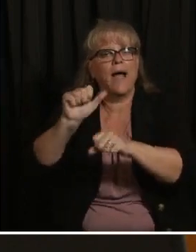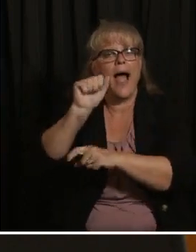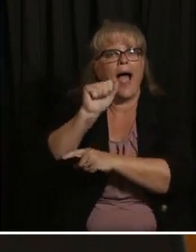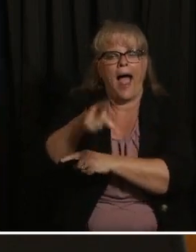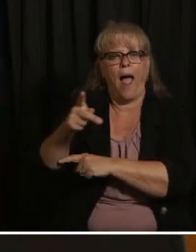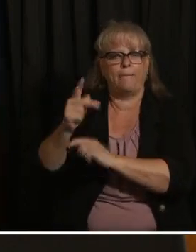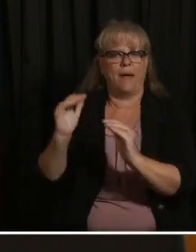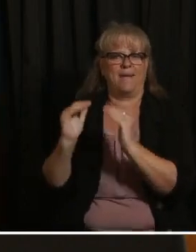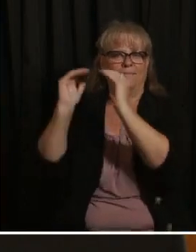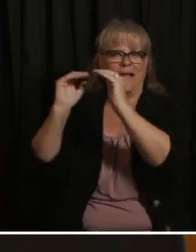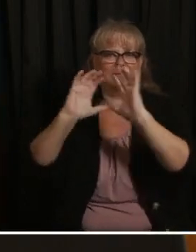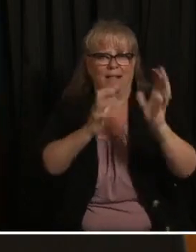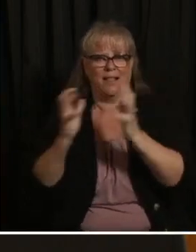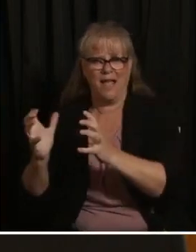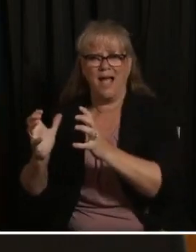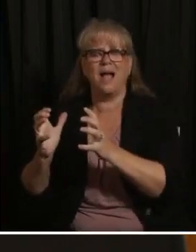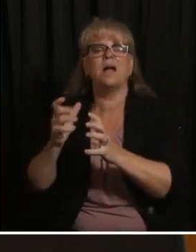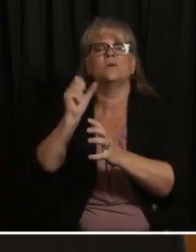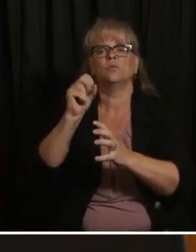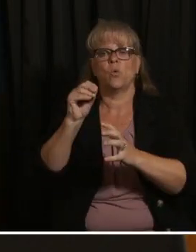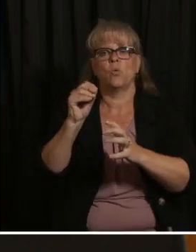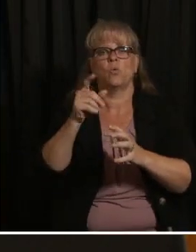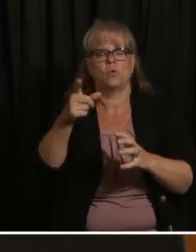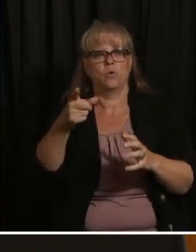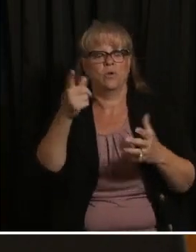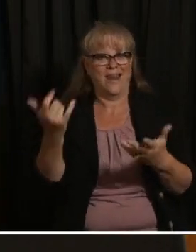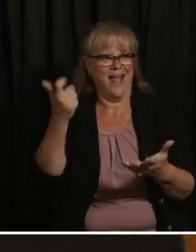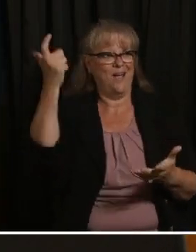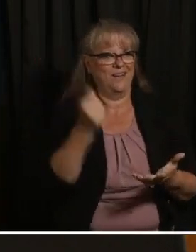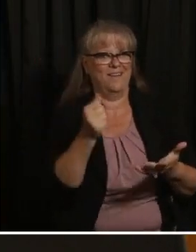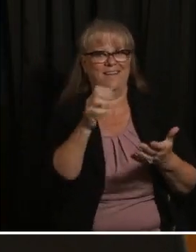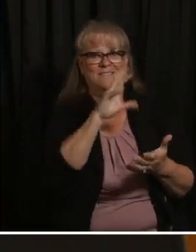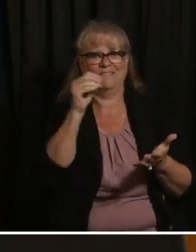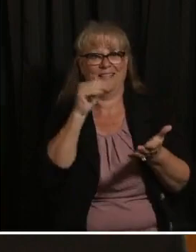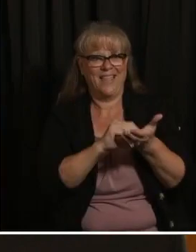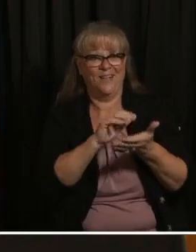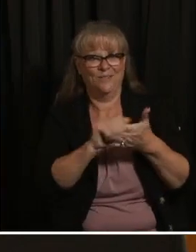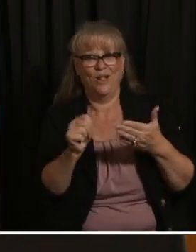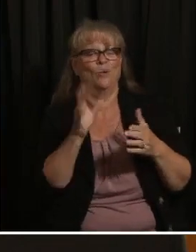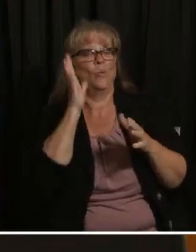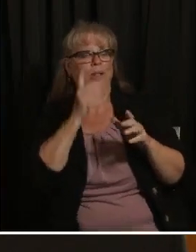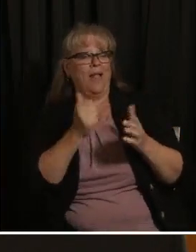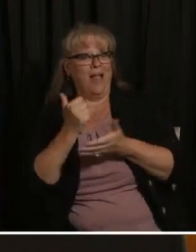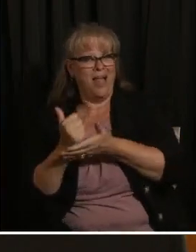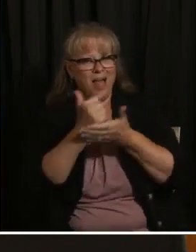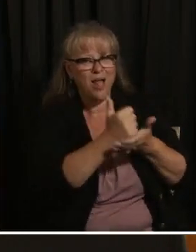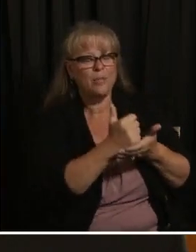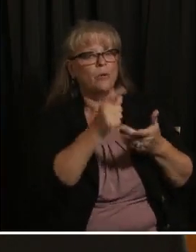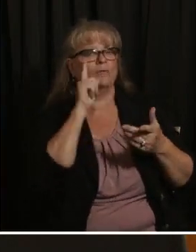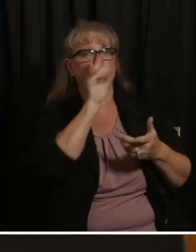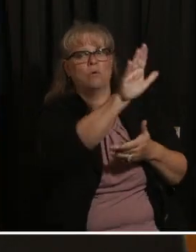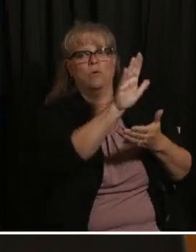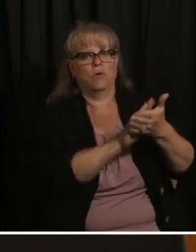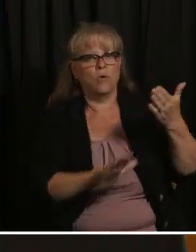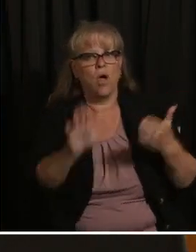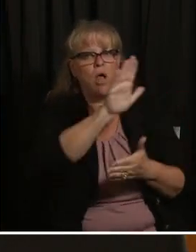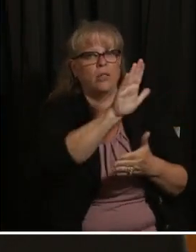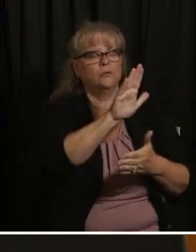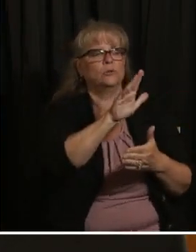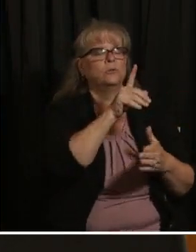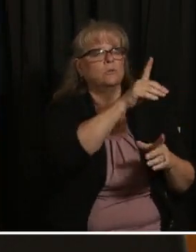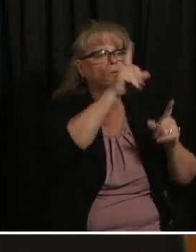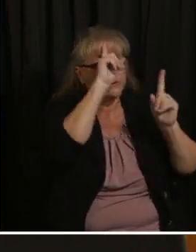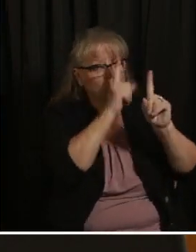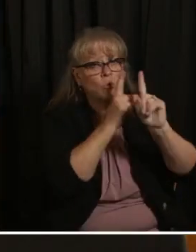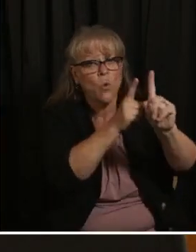$50,000 fund to invest in degrees and in the in her field of choice and there's a good chance that that could be biology